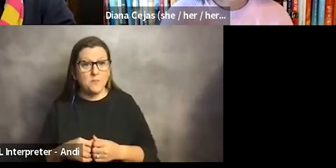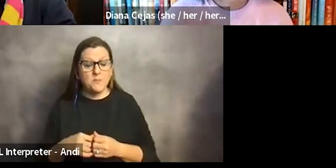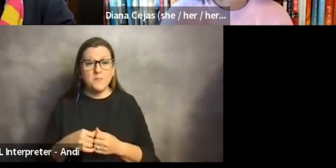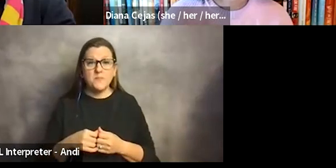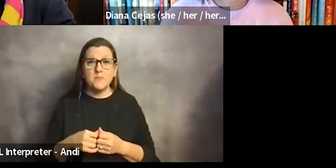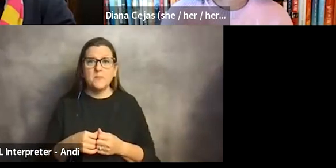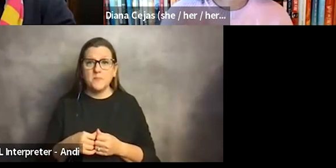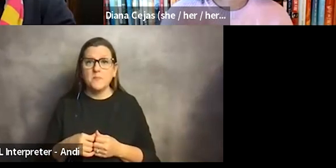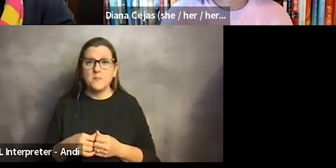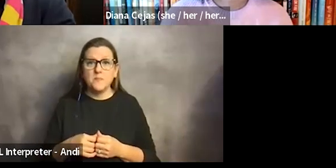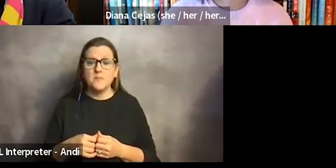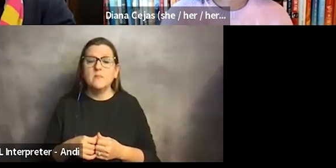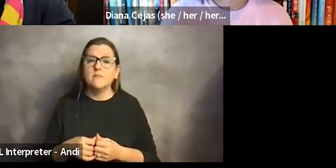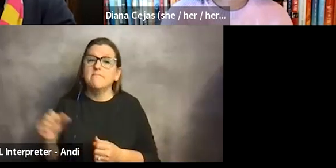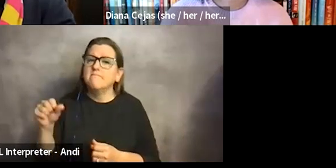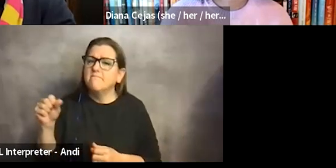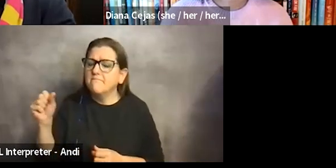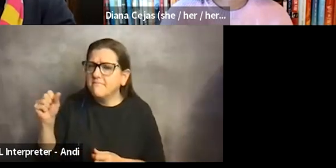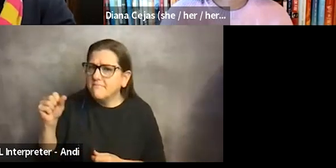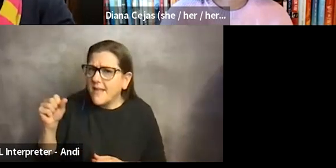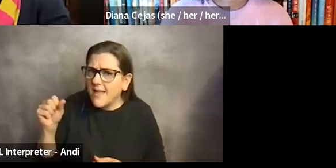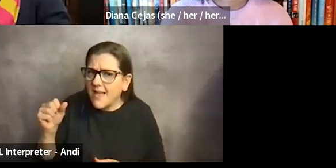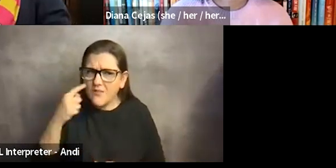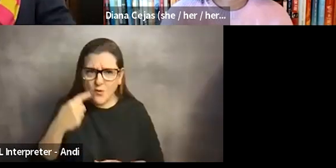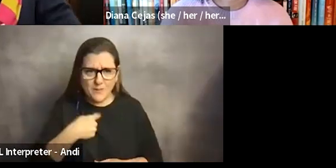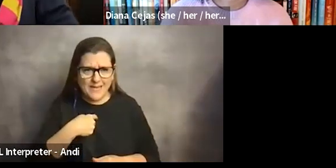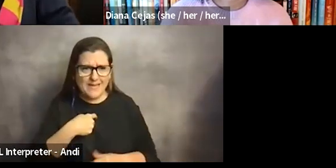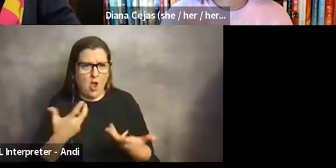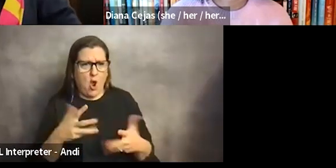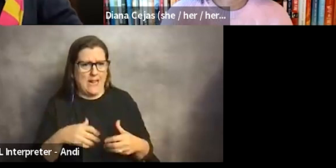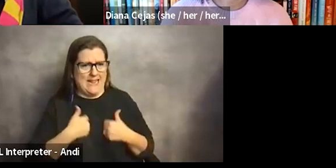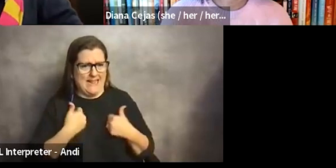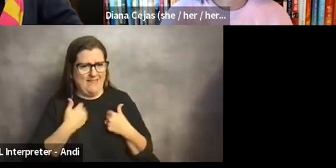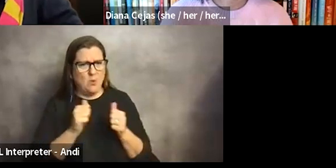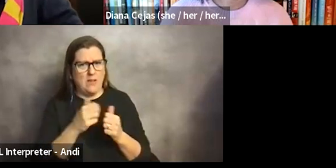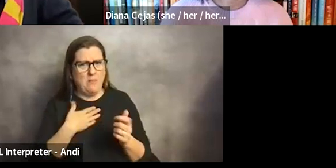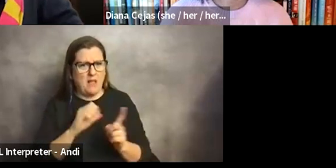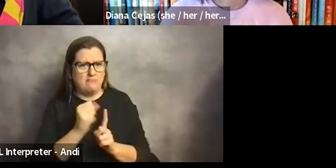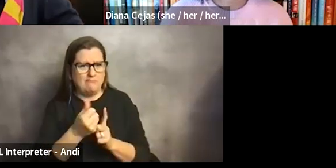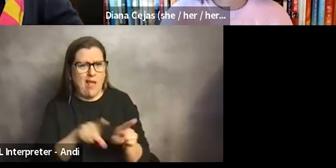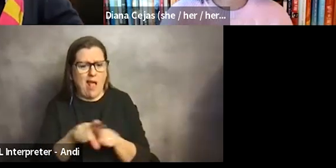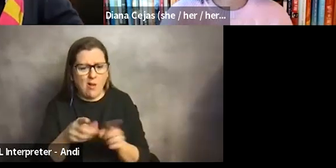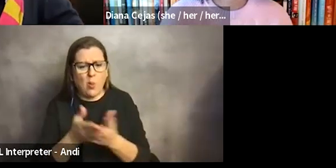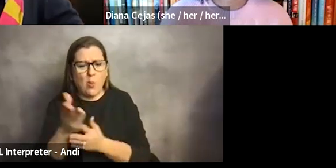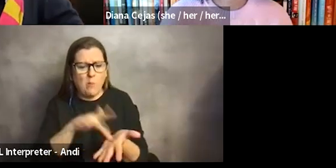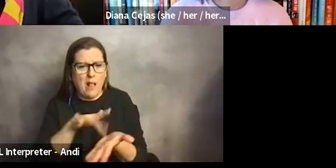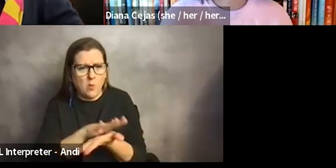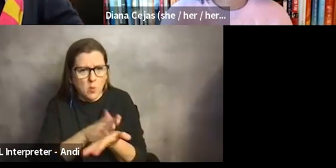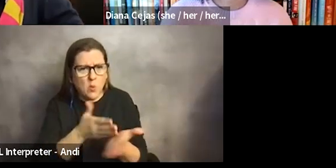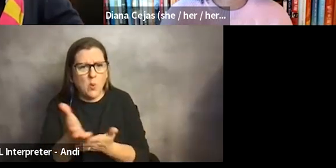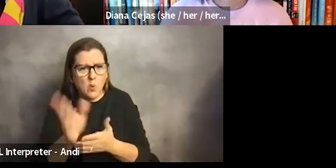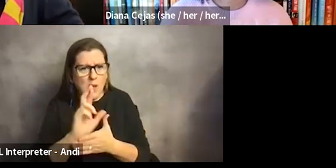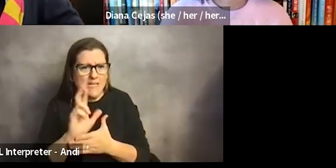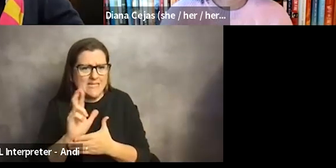Yeah. And I mean, for me, I, I was already living with my condition as I went through medical school and as I went through residency. So